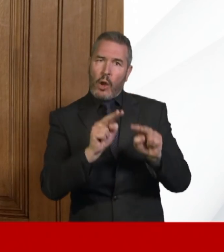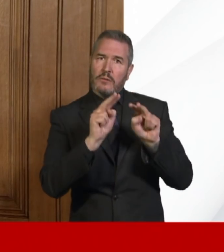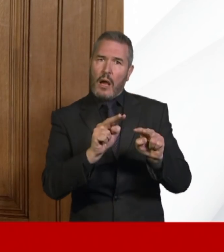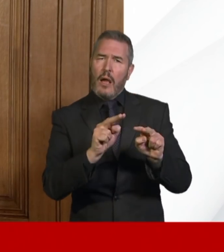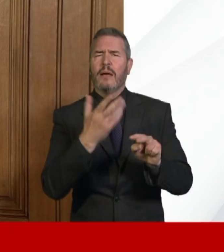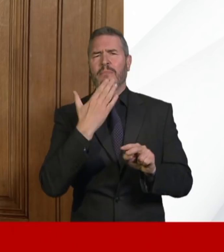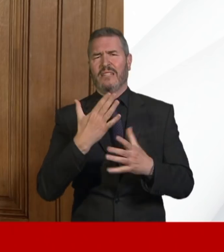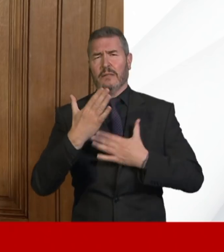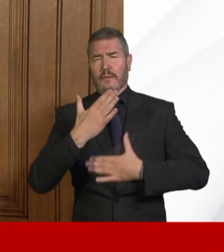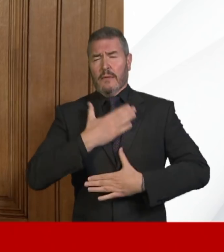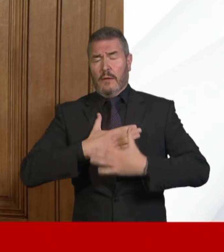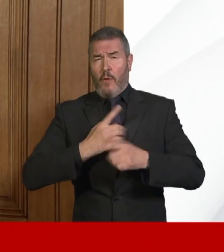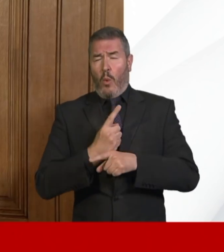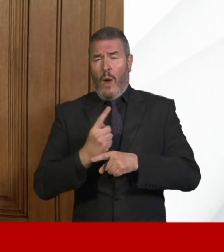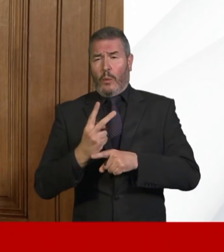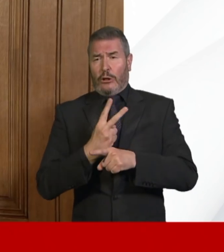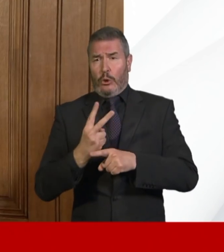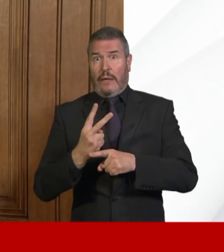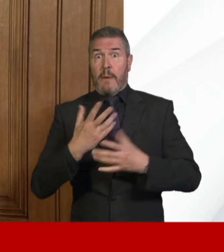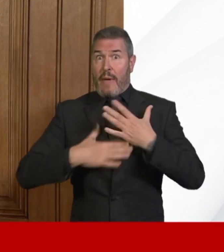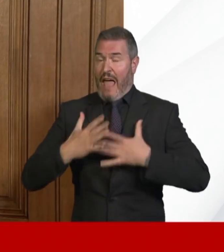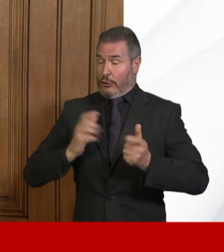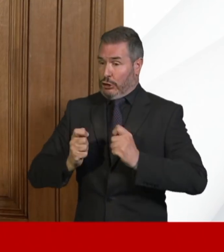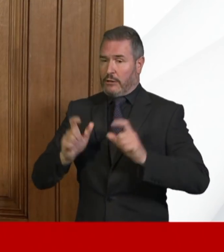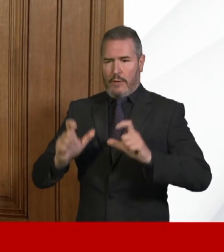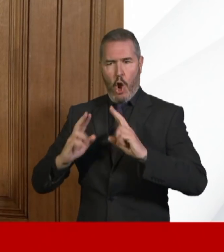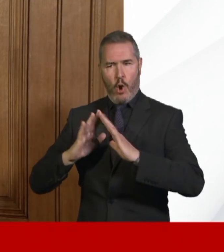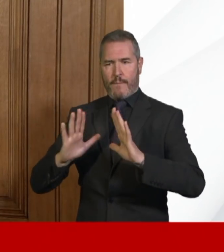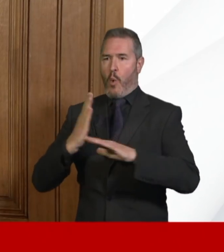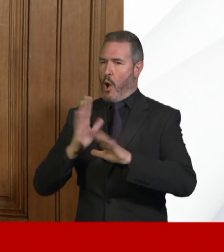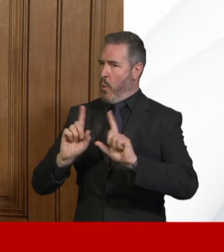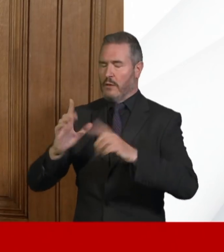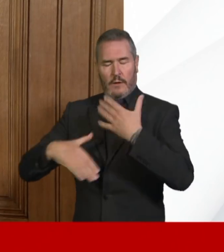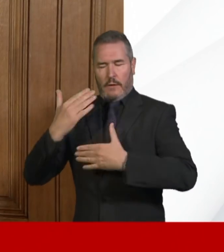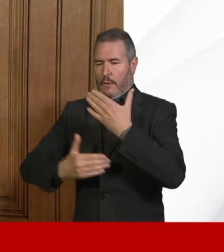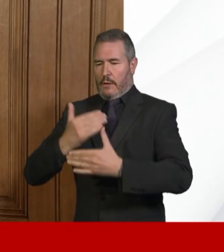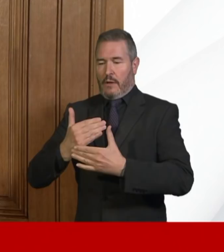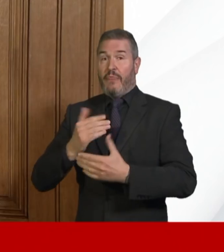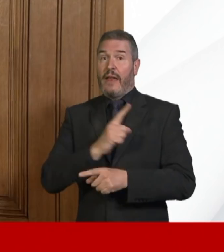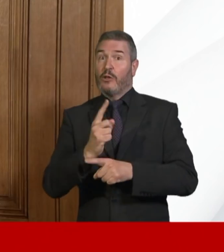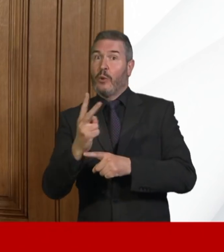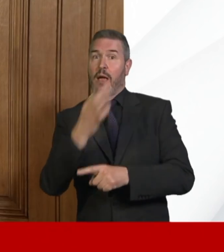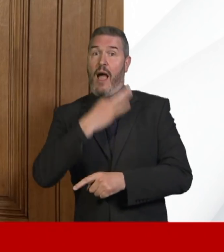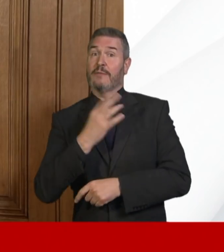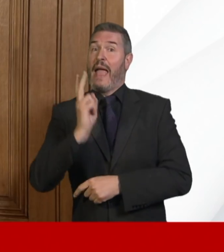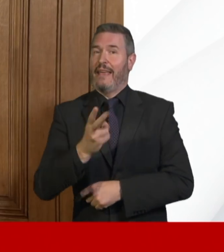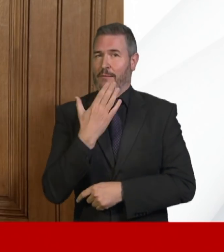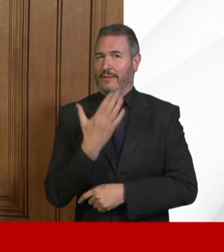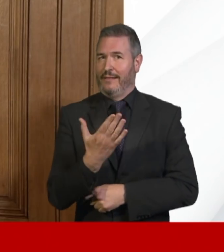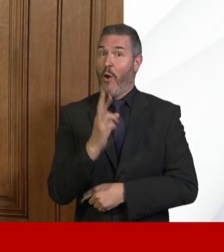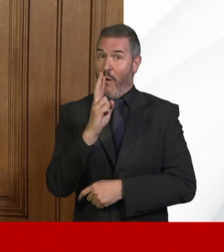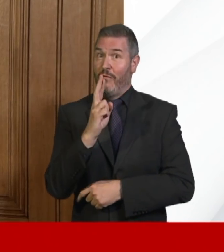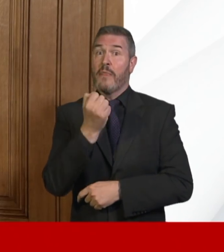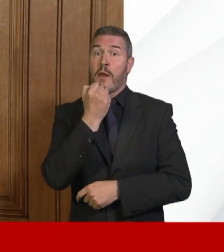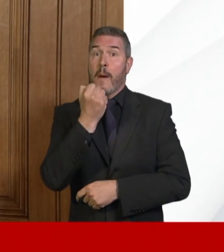hold tight for a week or two, keep doing what we're doing, and then come back and ask me the question again, and I think hopefully